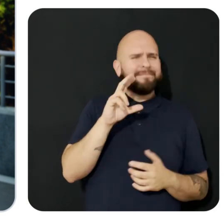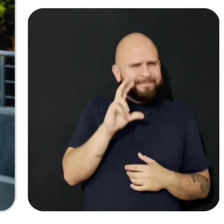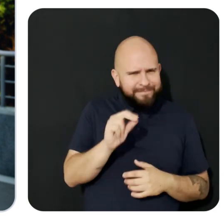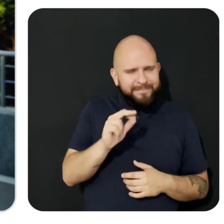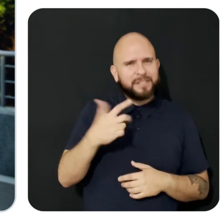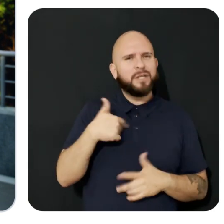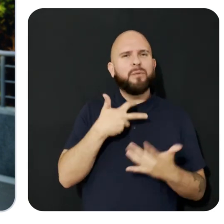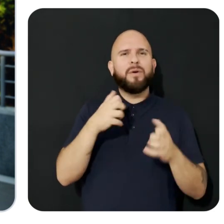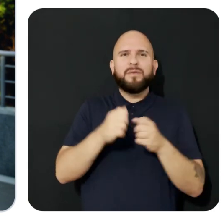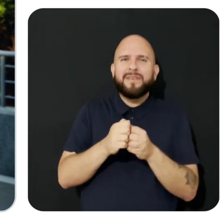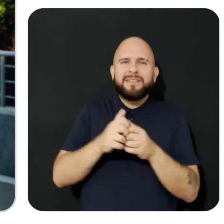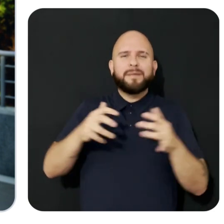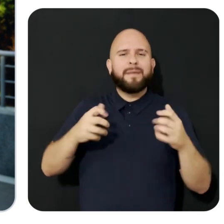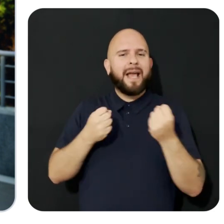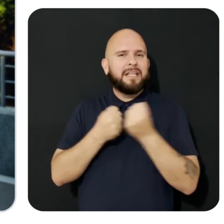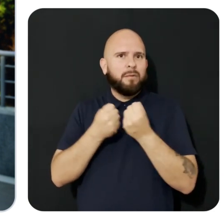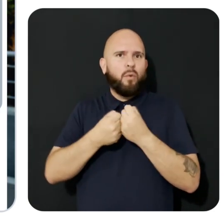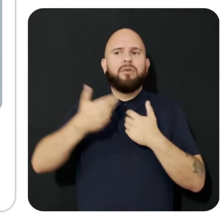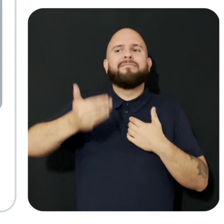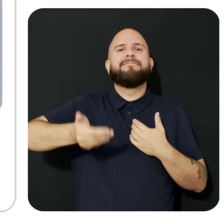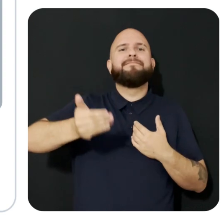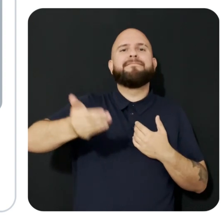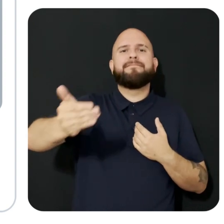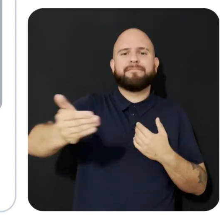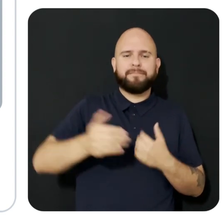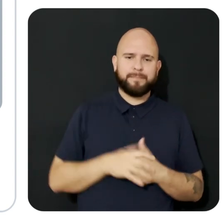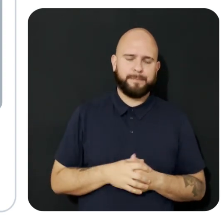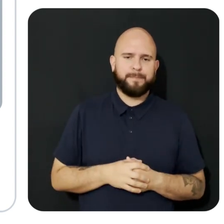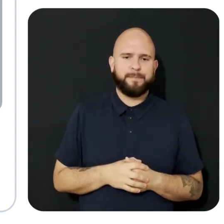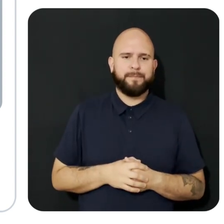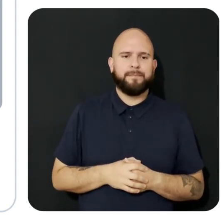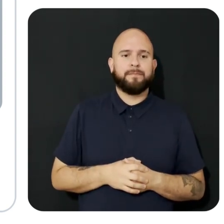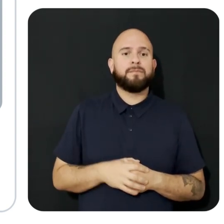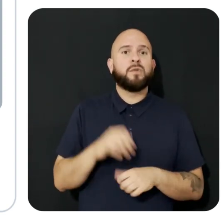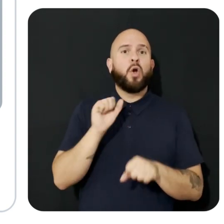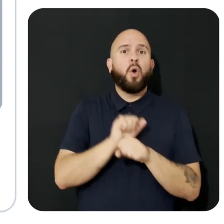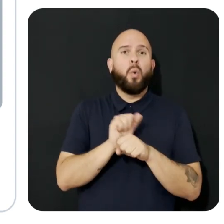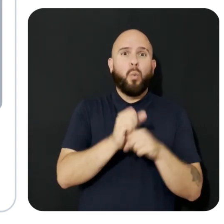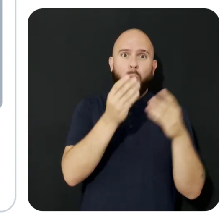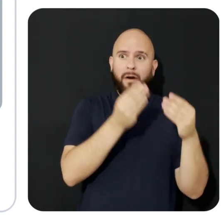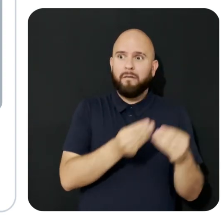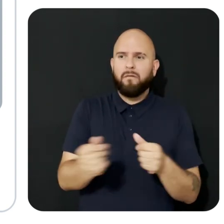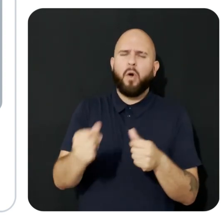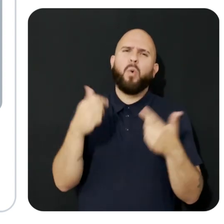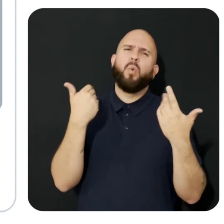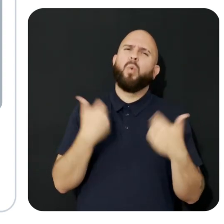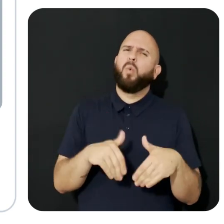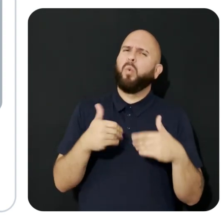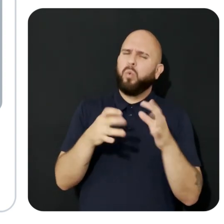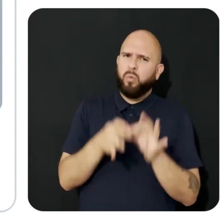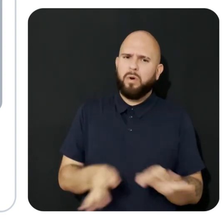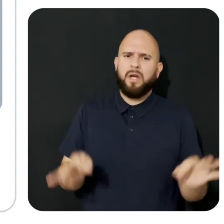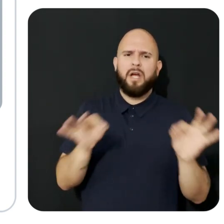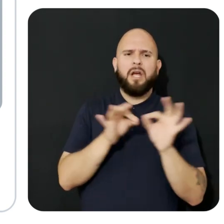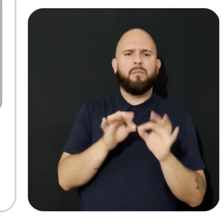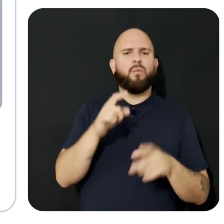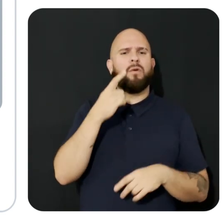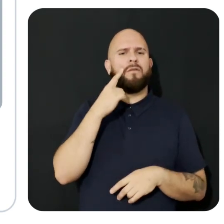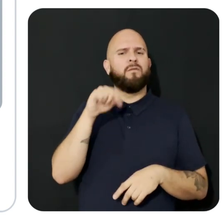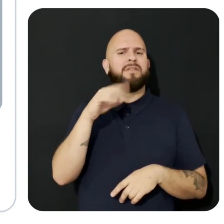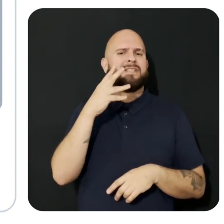range of support over subsequent releases. Efficient workflows are a vital part of mobile development experience today.